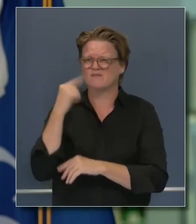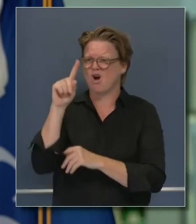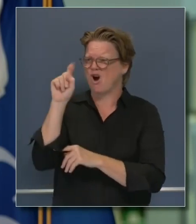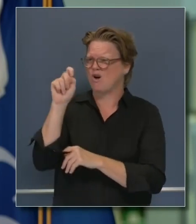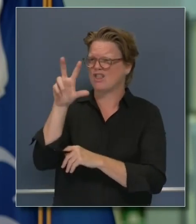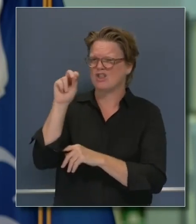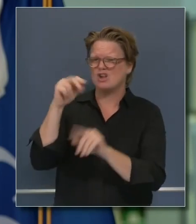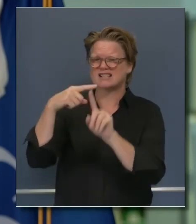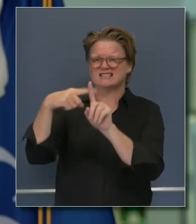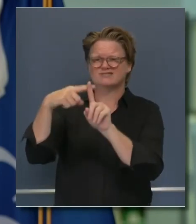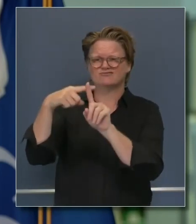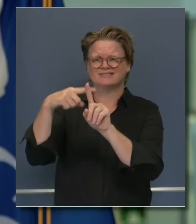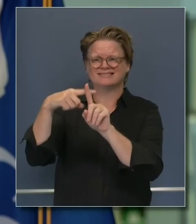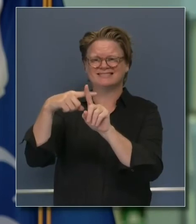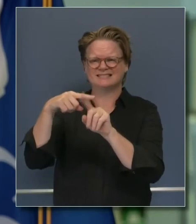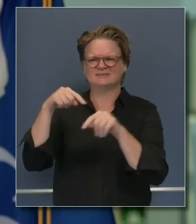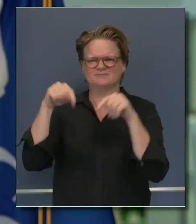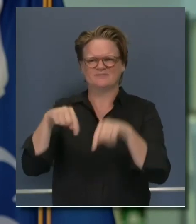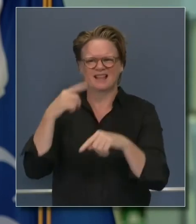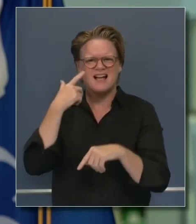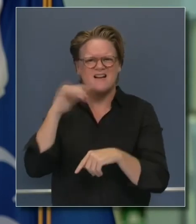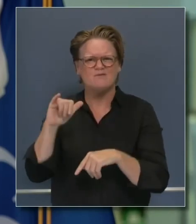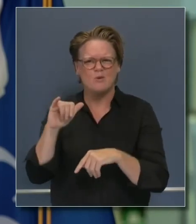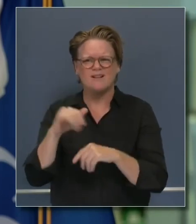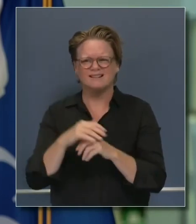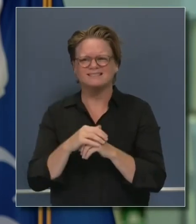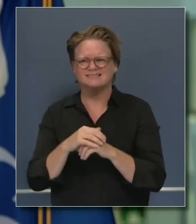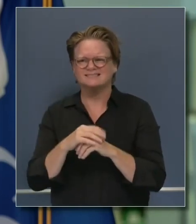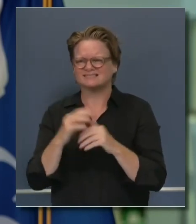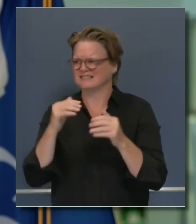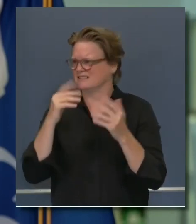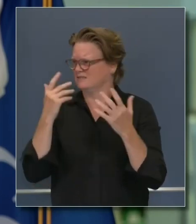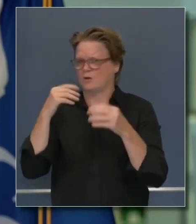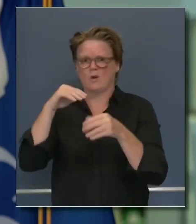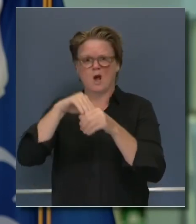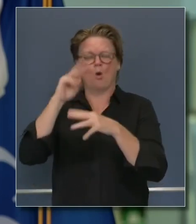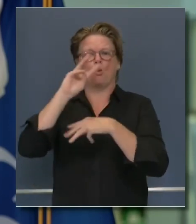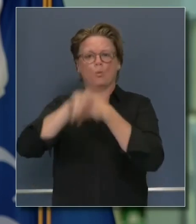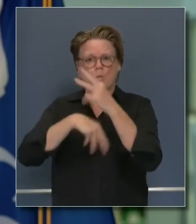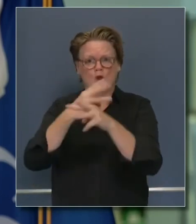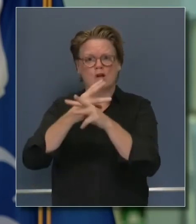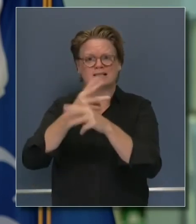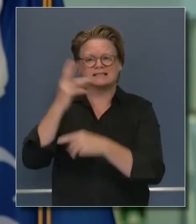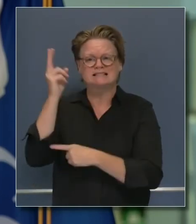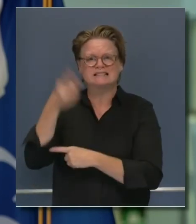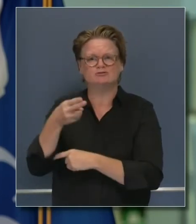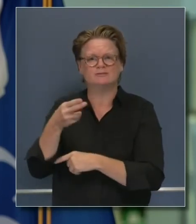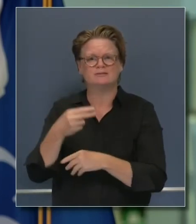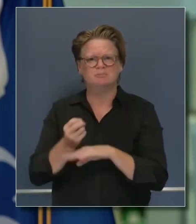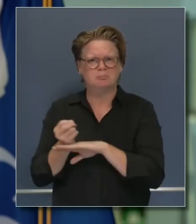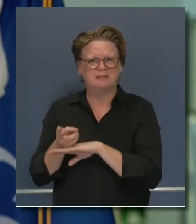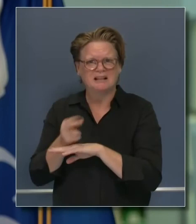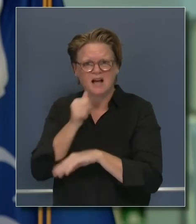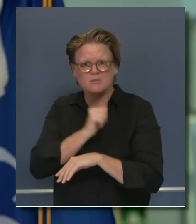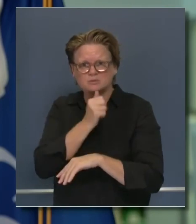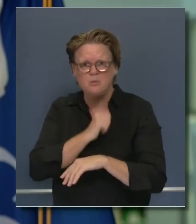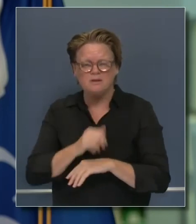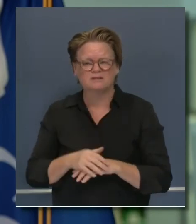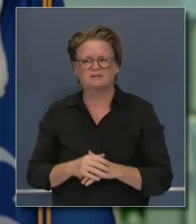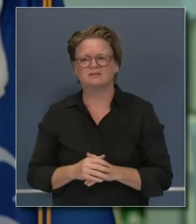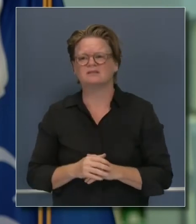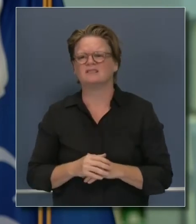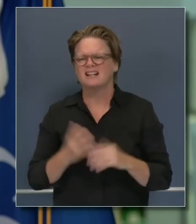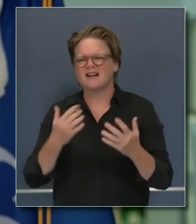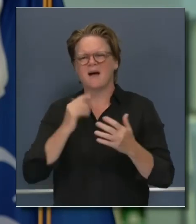temperature in modern world history. We do know that it had an impact in terms of our capacity